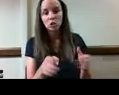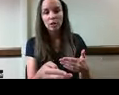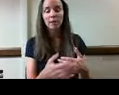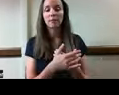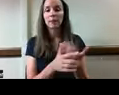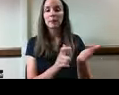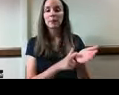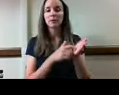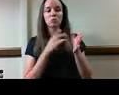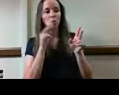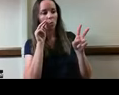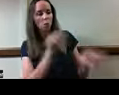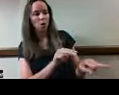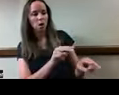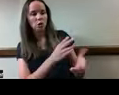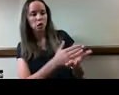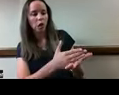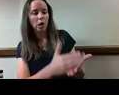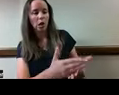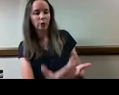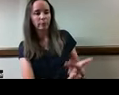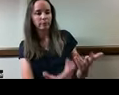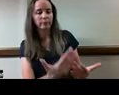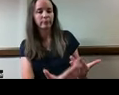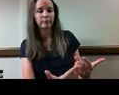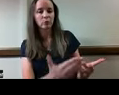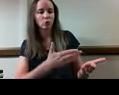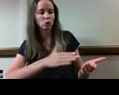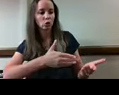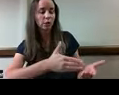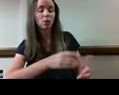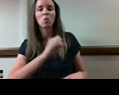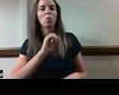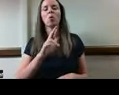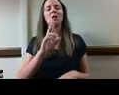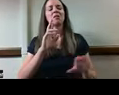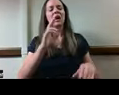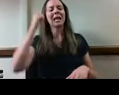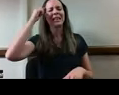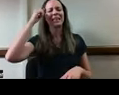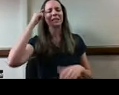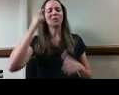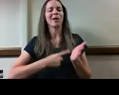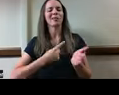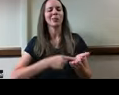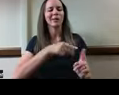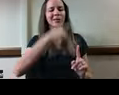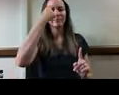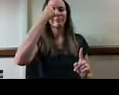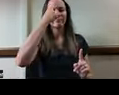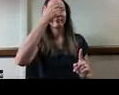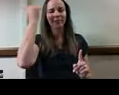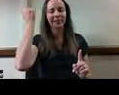need someone to watch them do that kind of thing? Or are you only concerned that they may forget to take their medicines during the day?